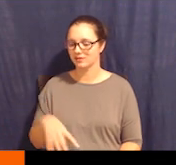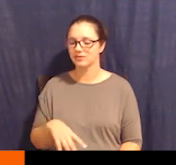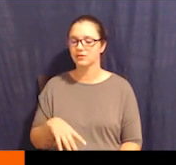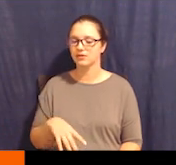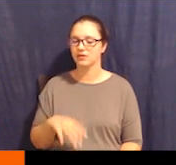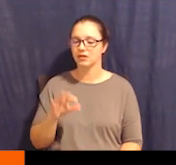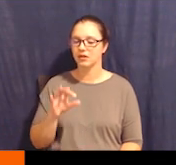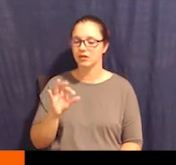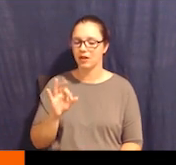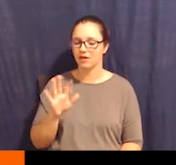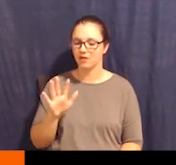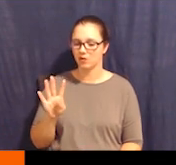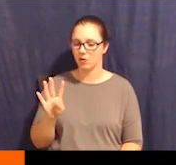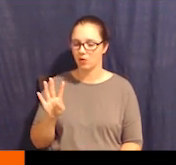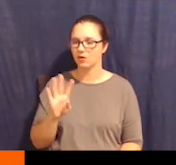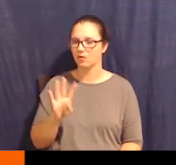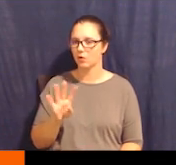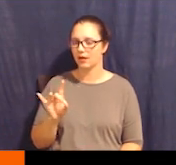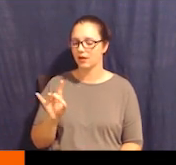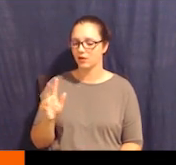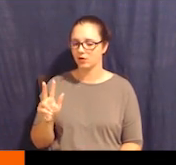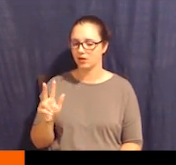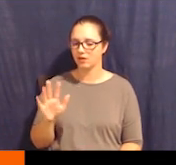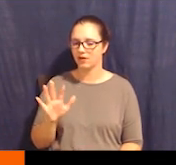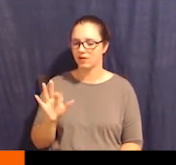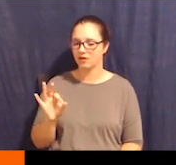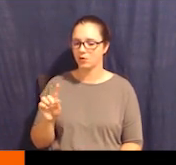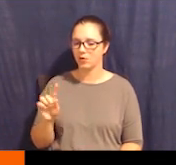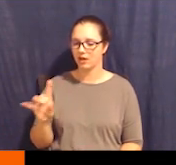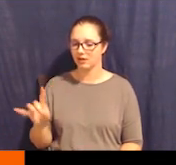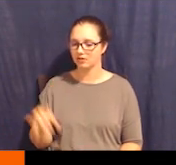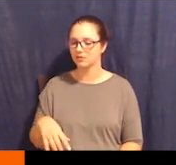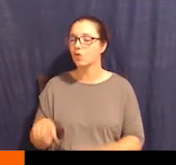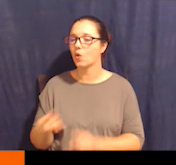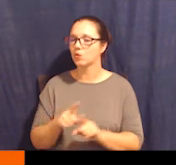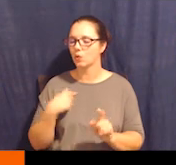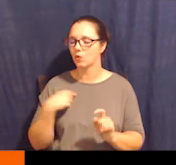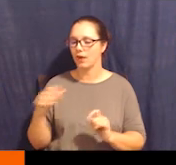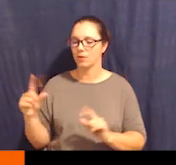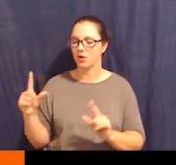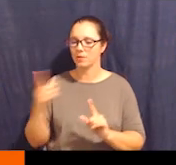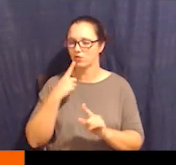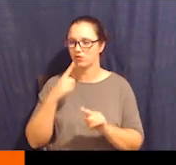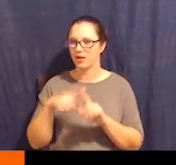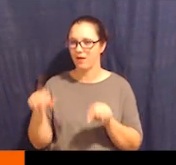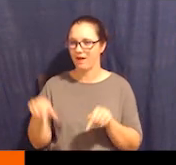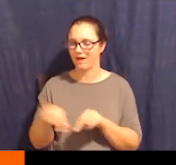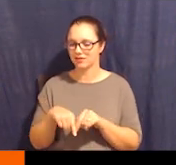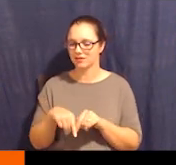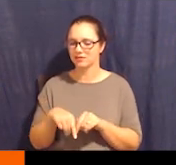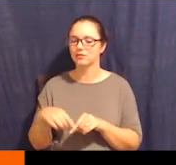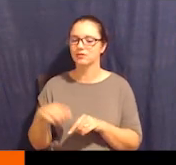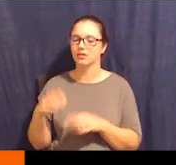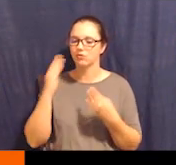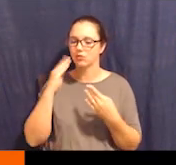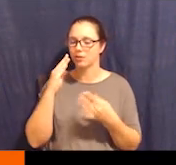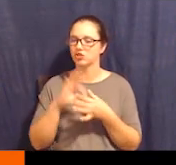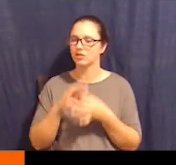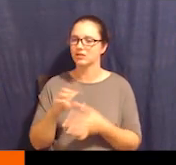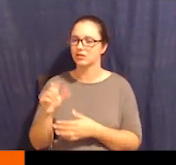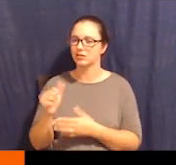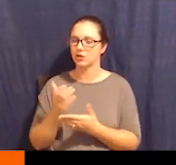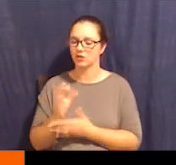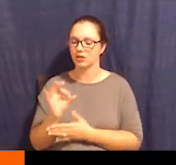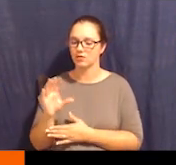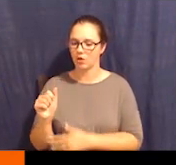I've also put up in this red box here, the information for Disability Rights Florida and their phone number is